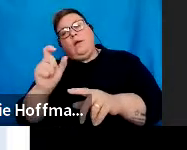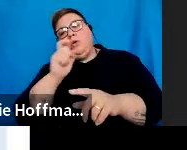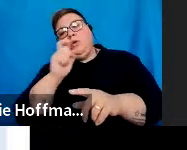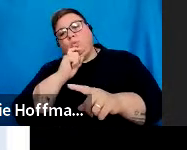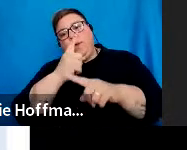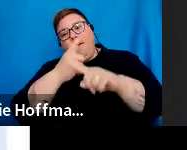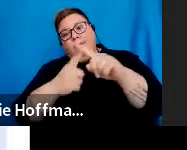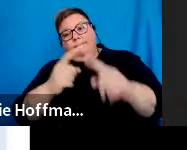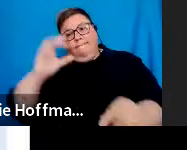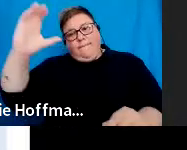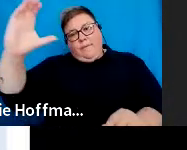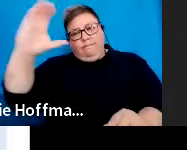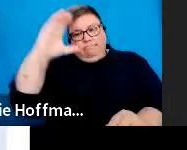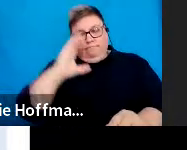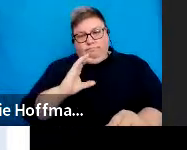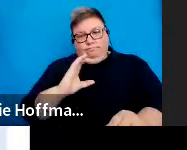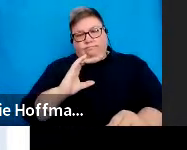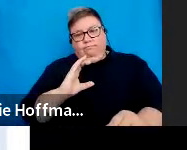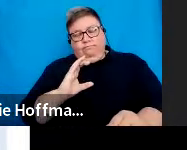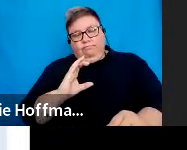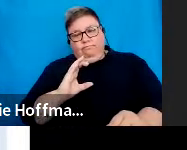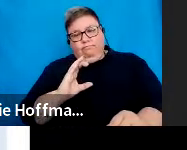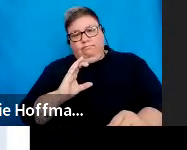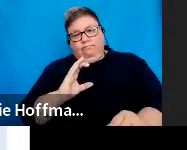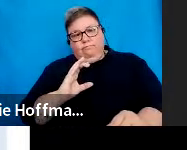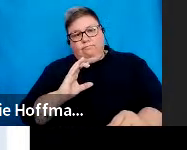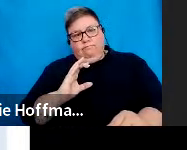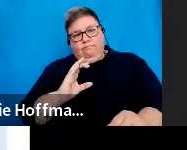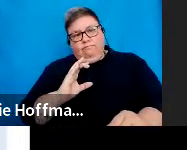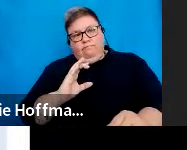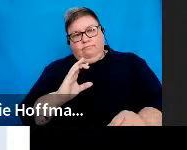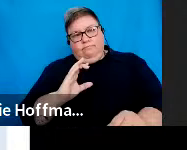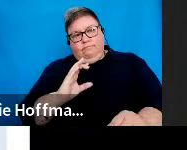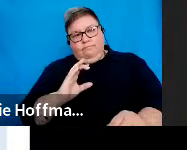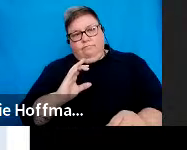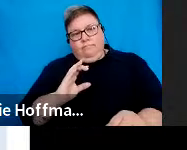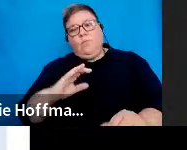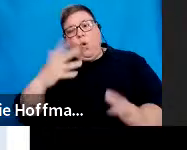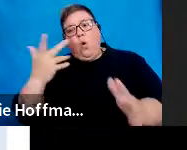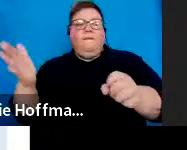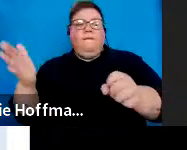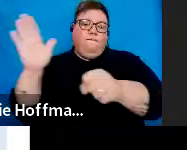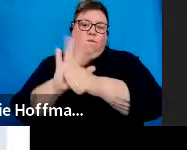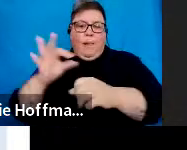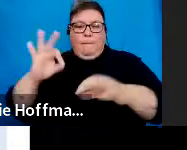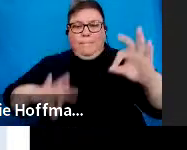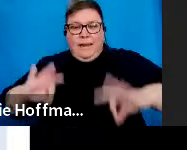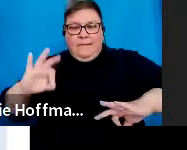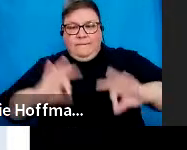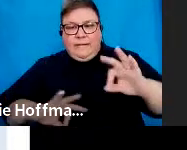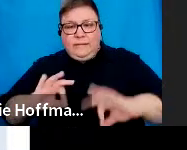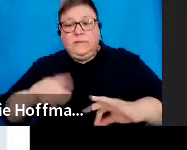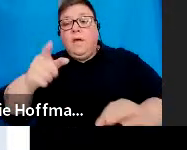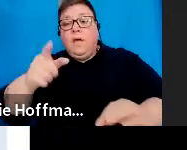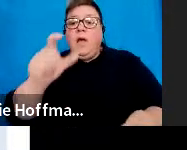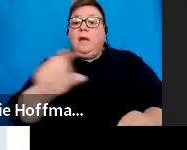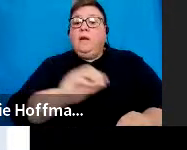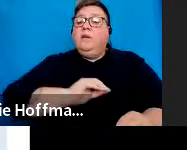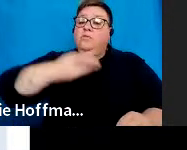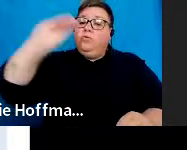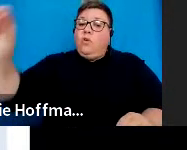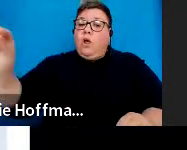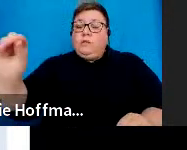case or purchase an annuity or annuities with the full benefits. A member can transfer their